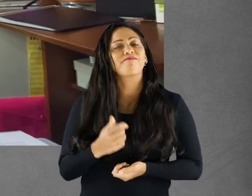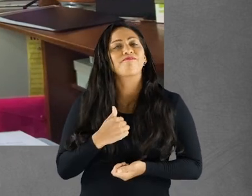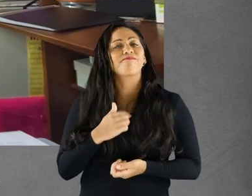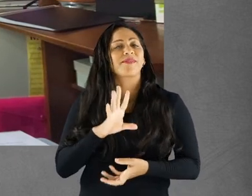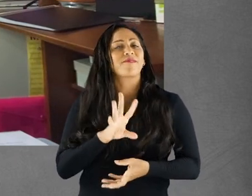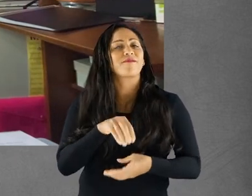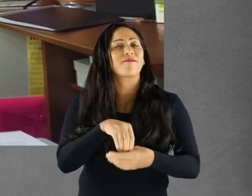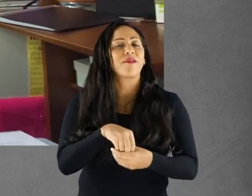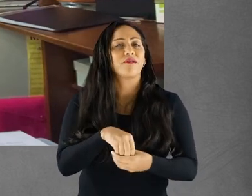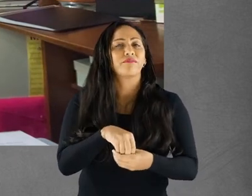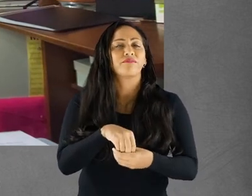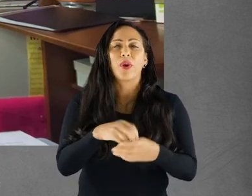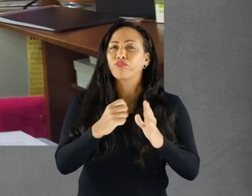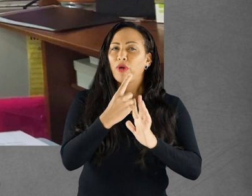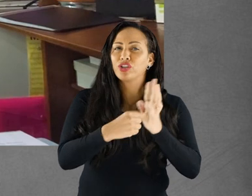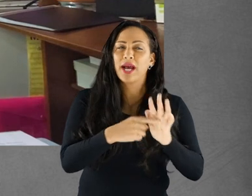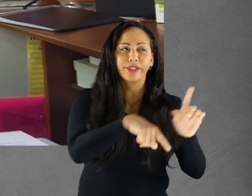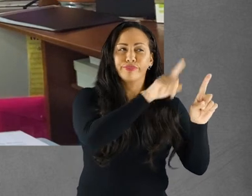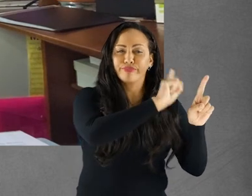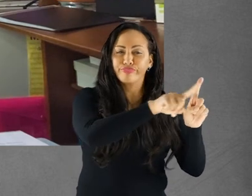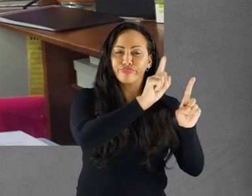-2024.